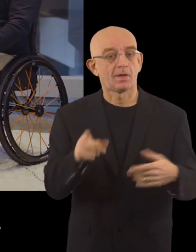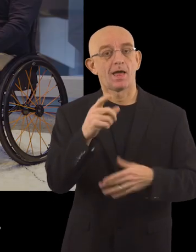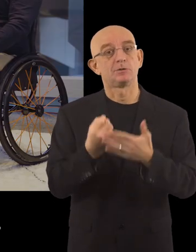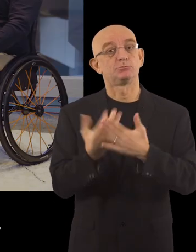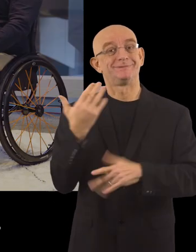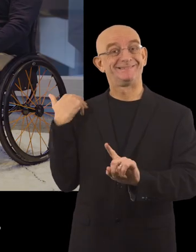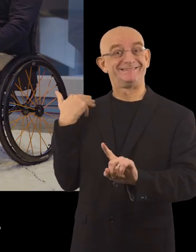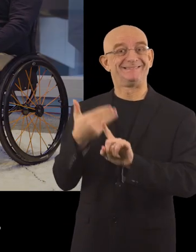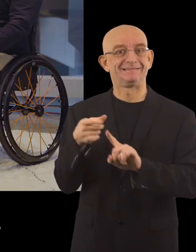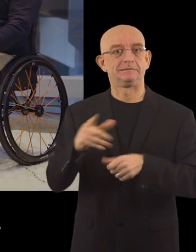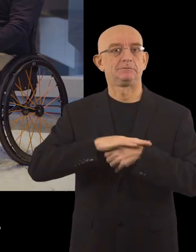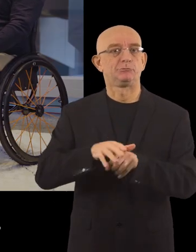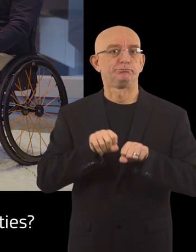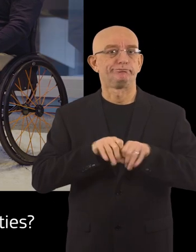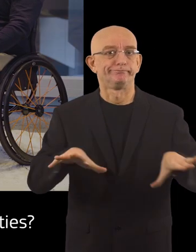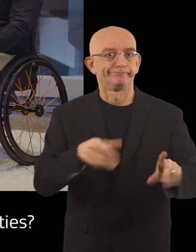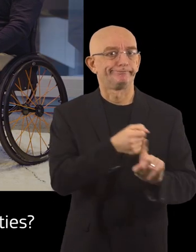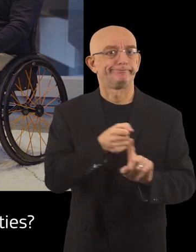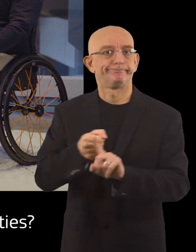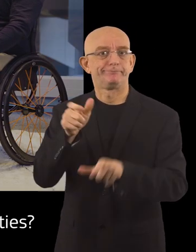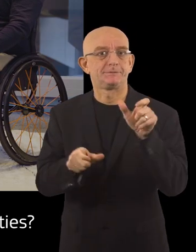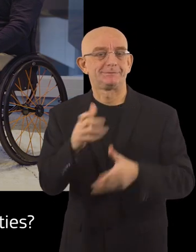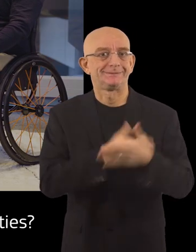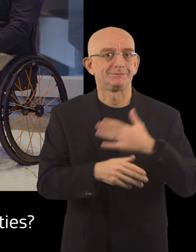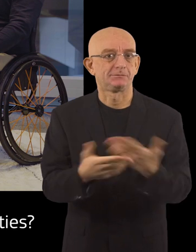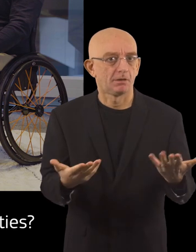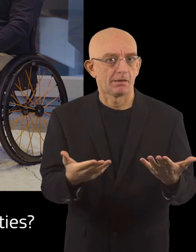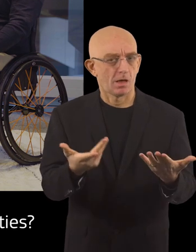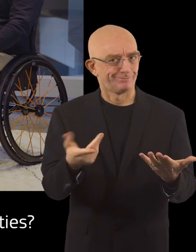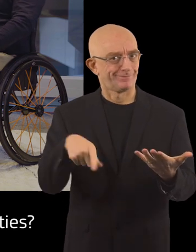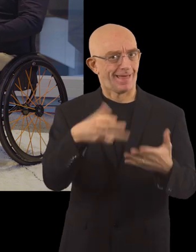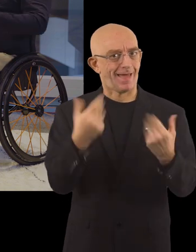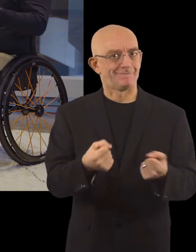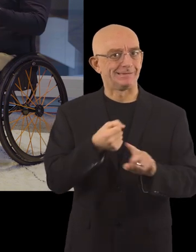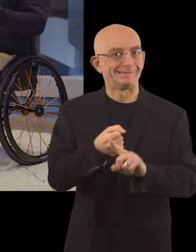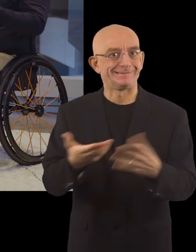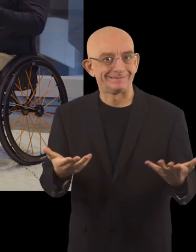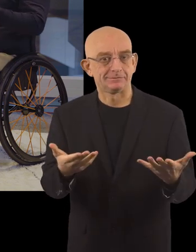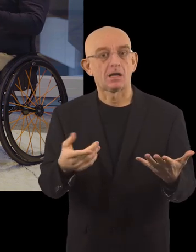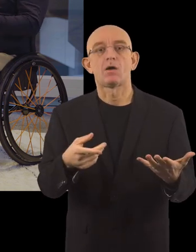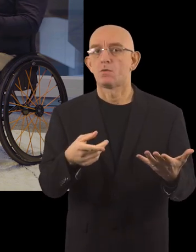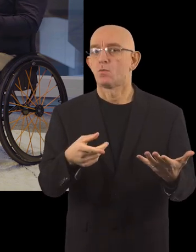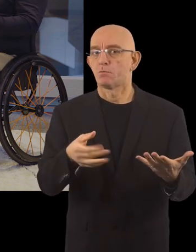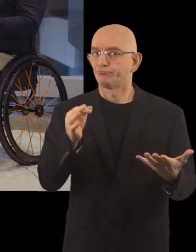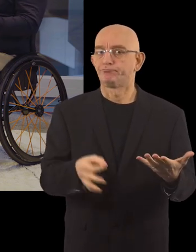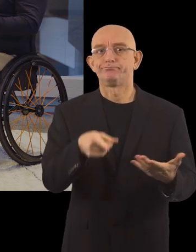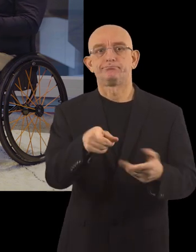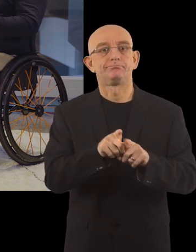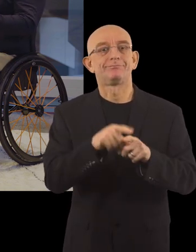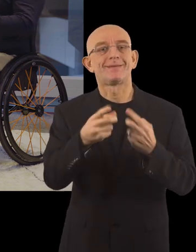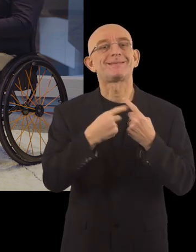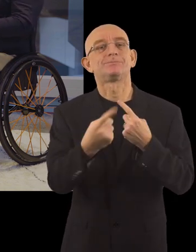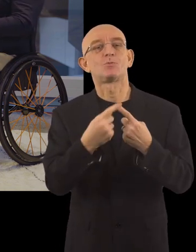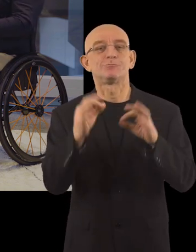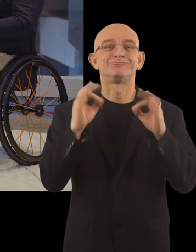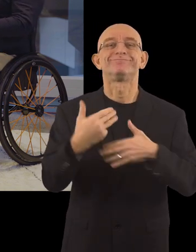this spring, the pandemic hit. How has it affected people with disabilities? Well, what I read a lot as well is that